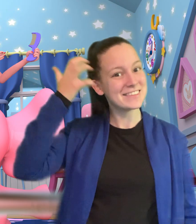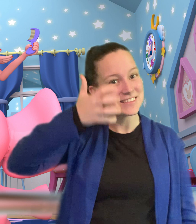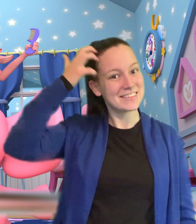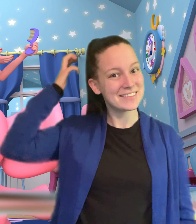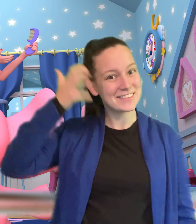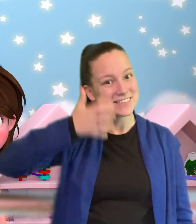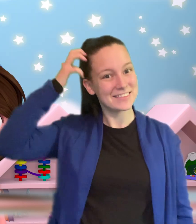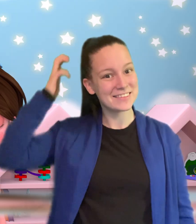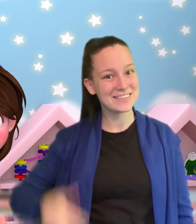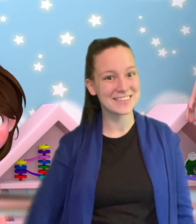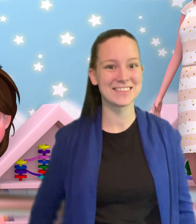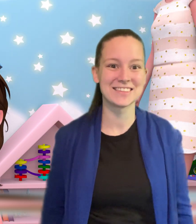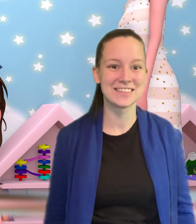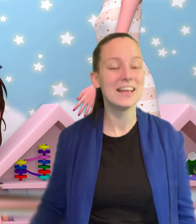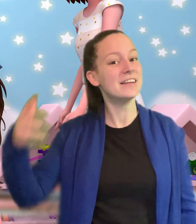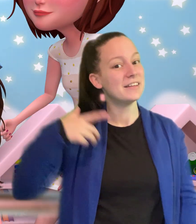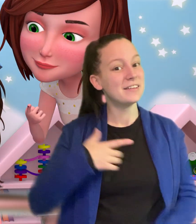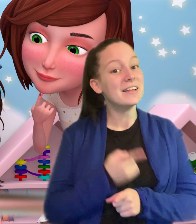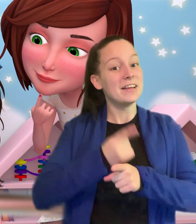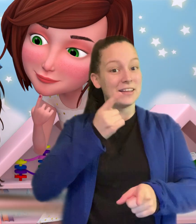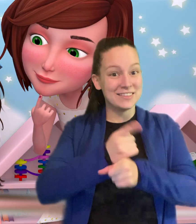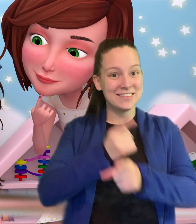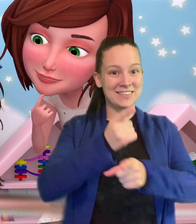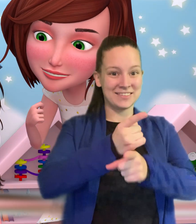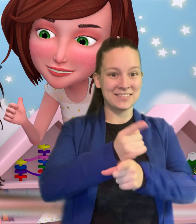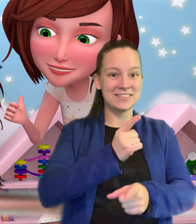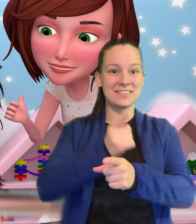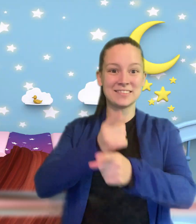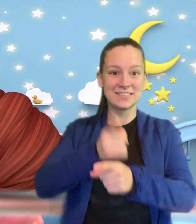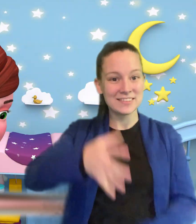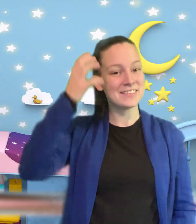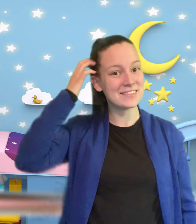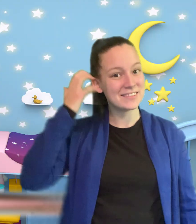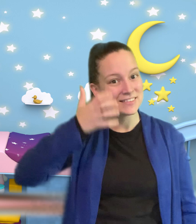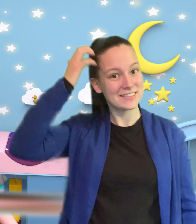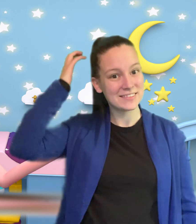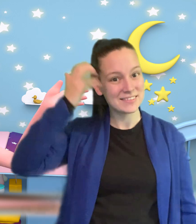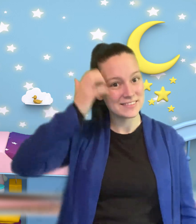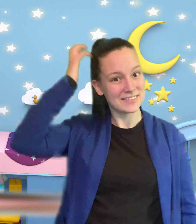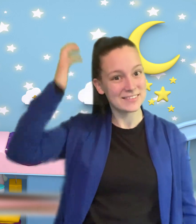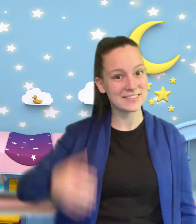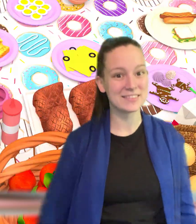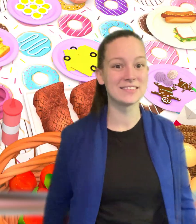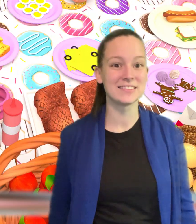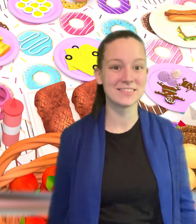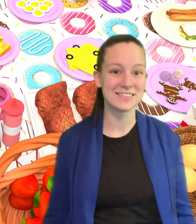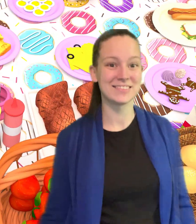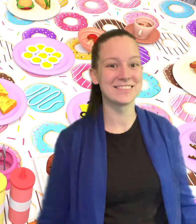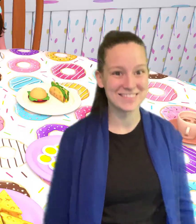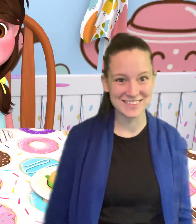comb it every day Properly, properly, properly, properly comb it every day